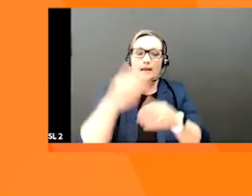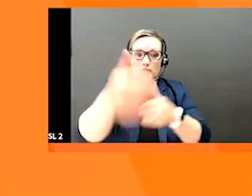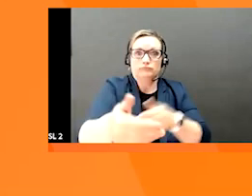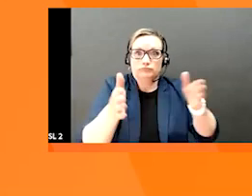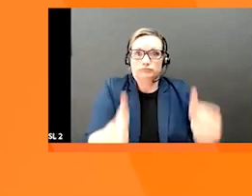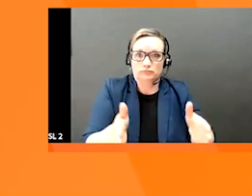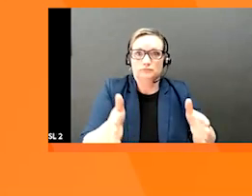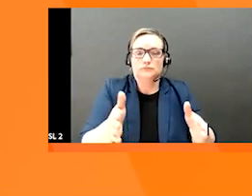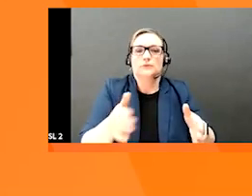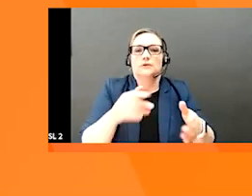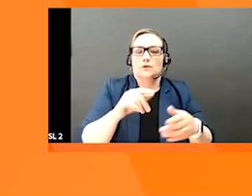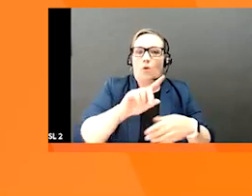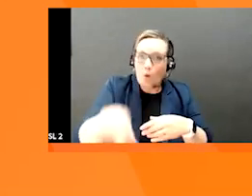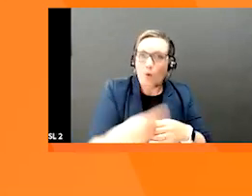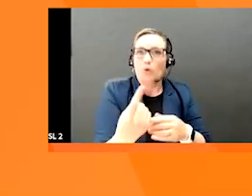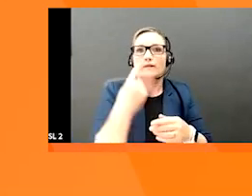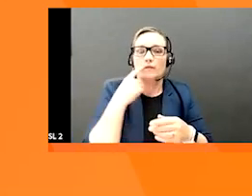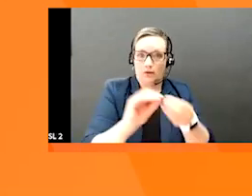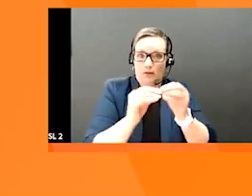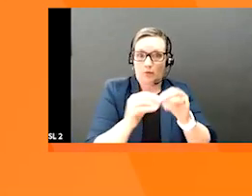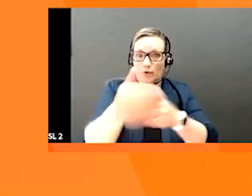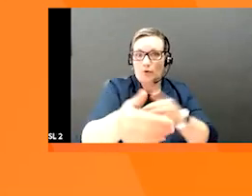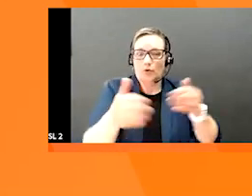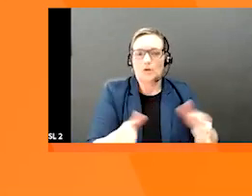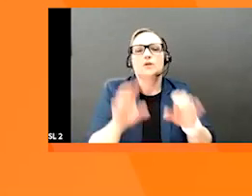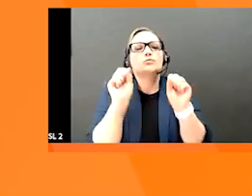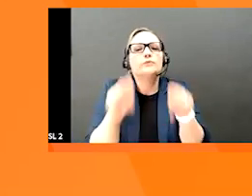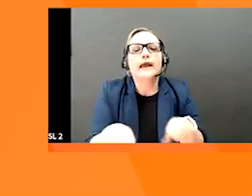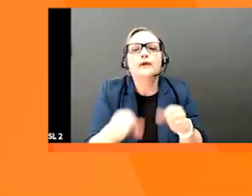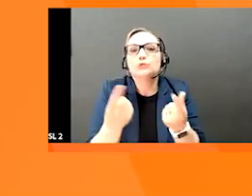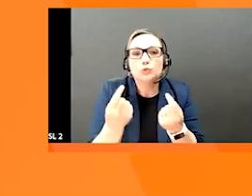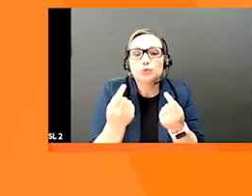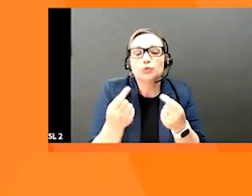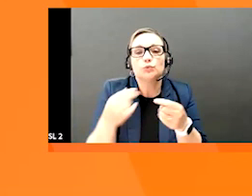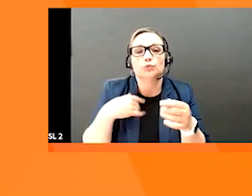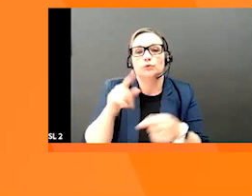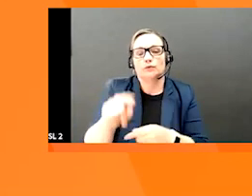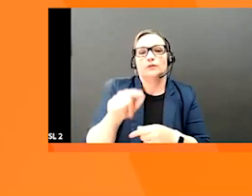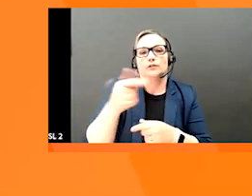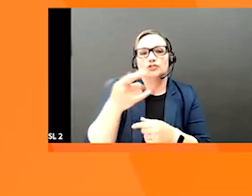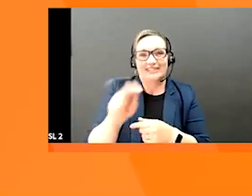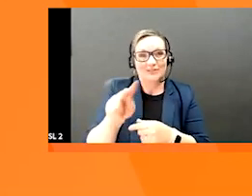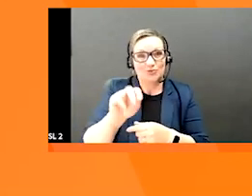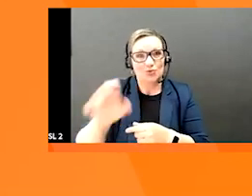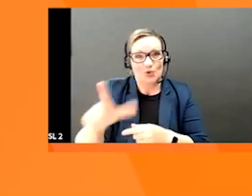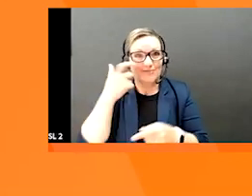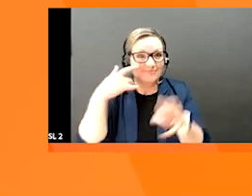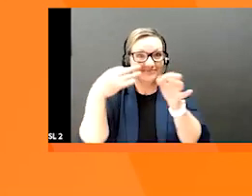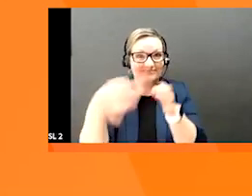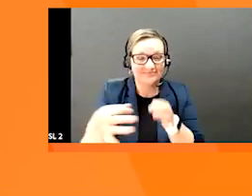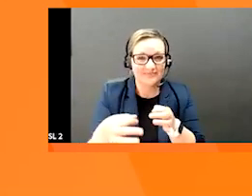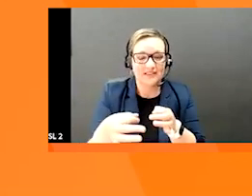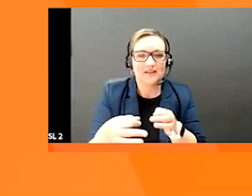only GEETN, you could do so through the managing of the GEETN tool that we